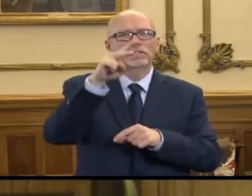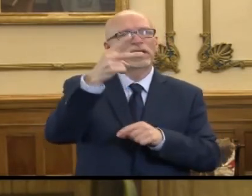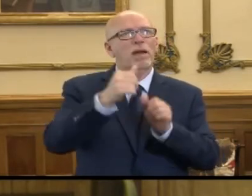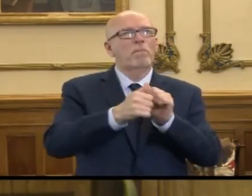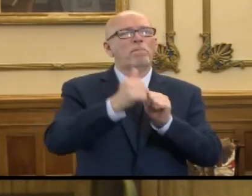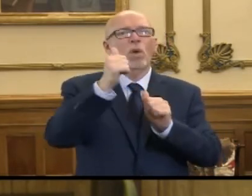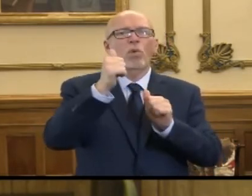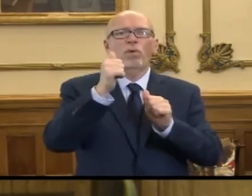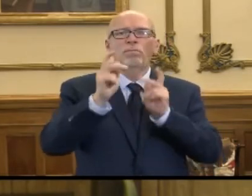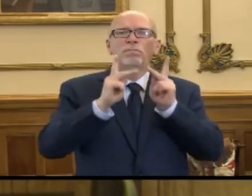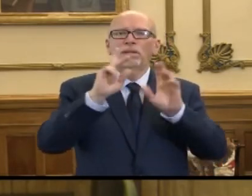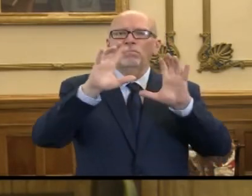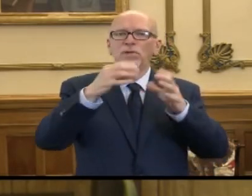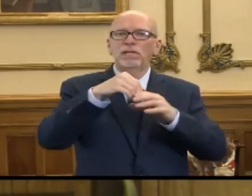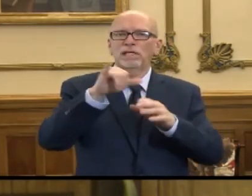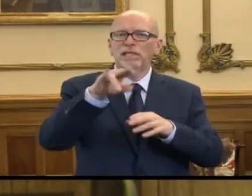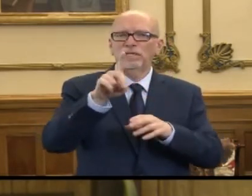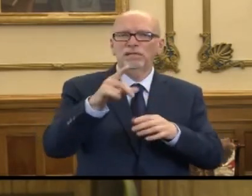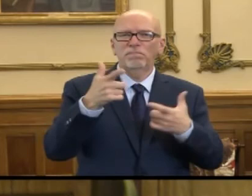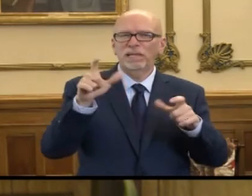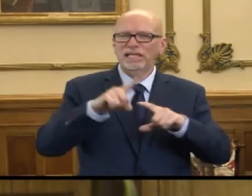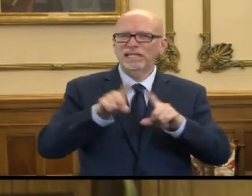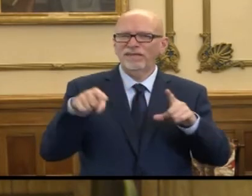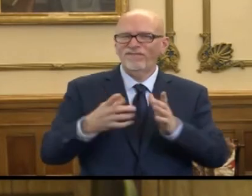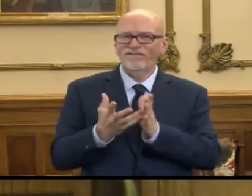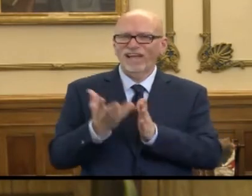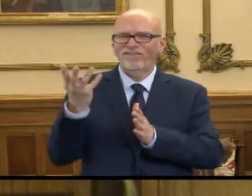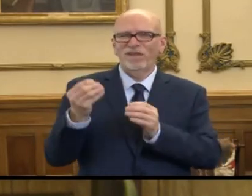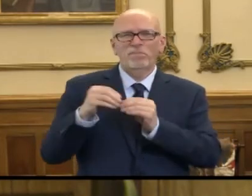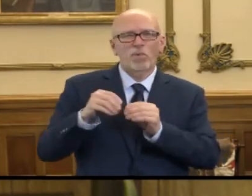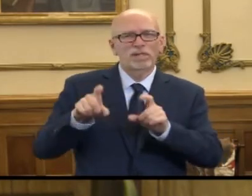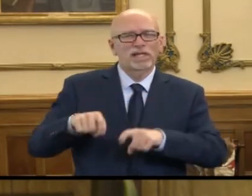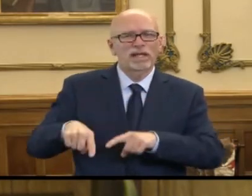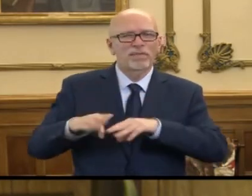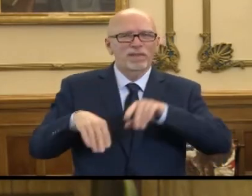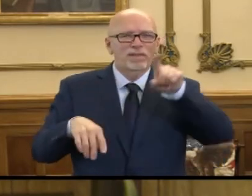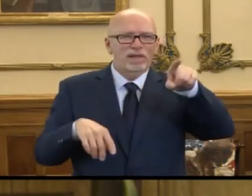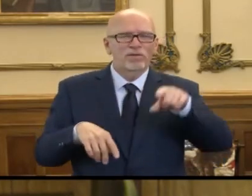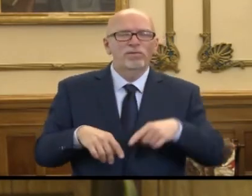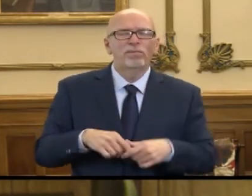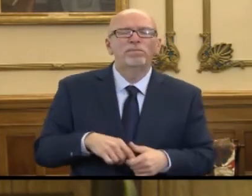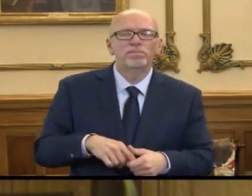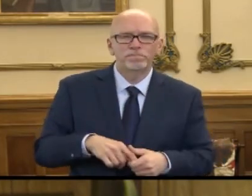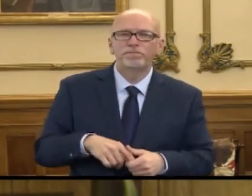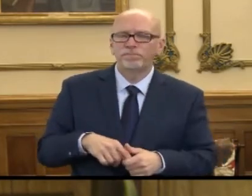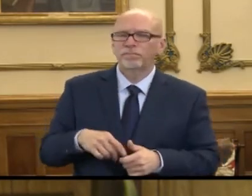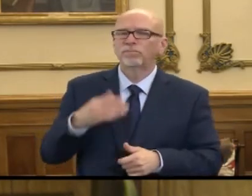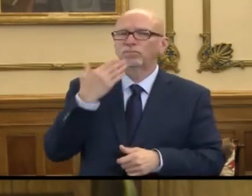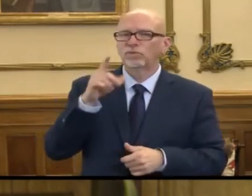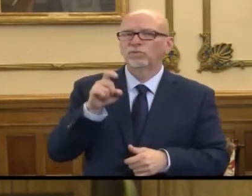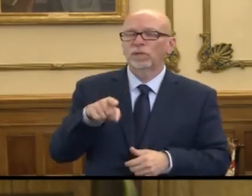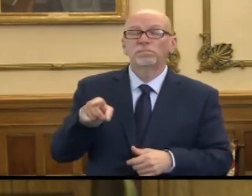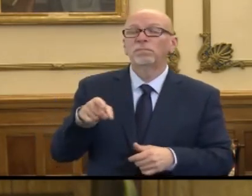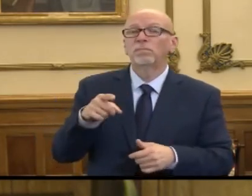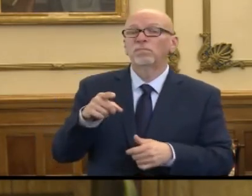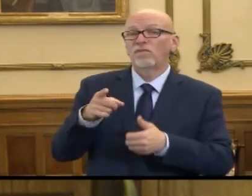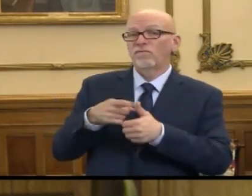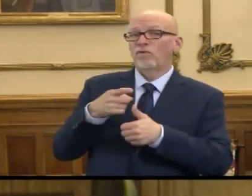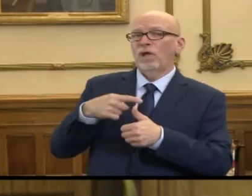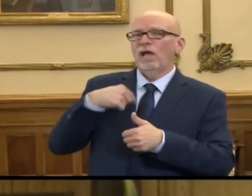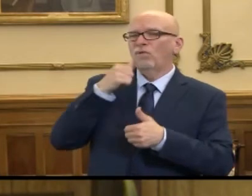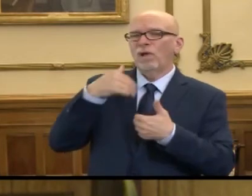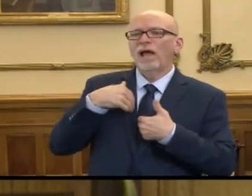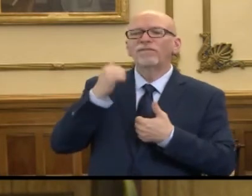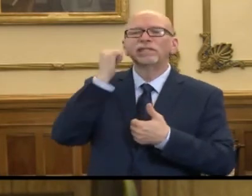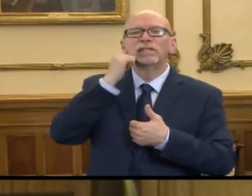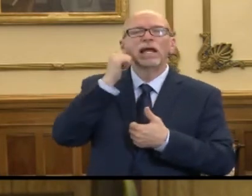area of the state. That's a huge difference. That's a really good question. First of all, I don't have the day-by